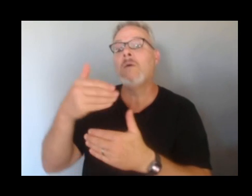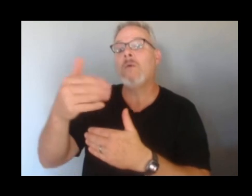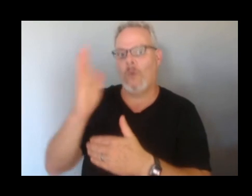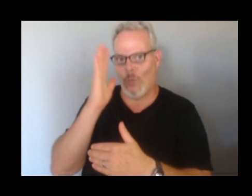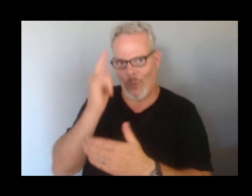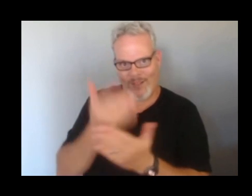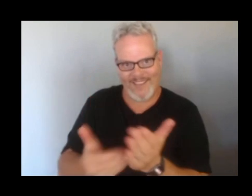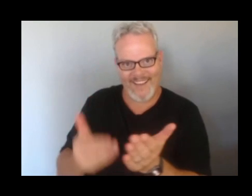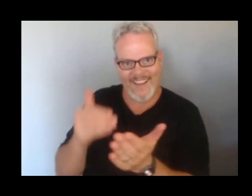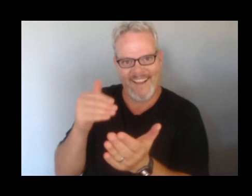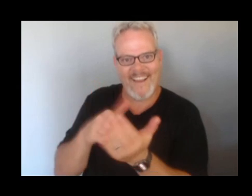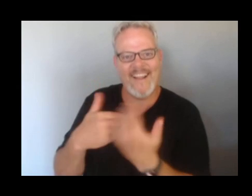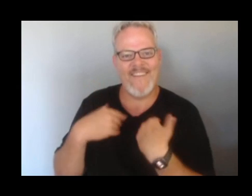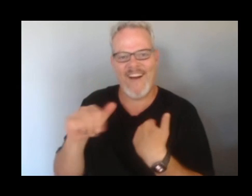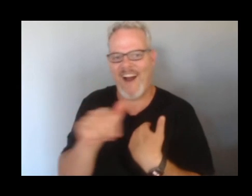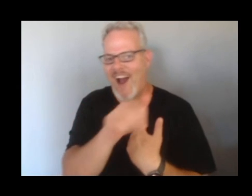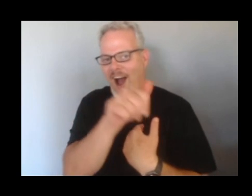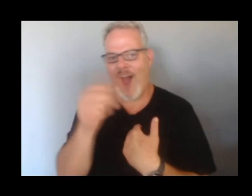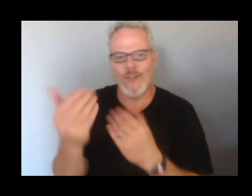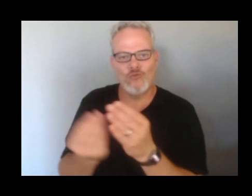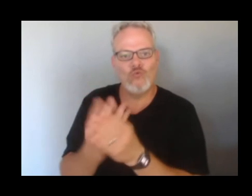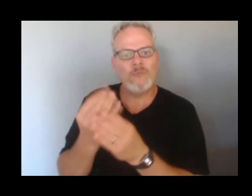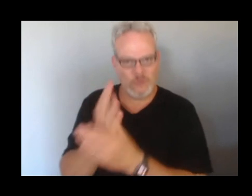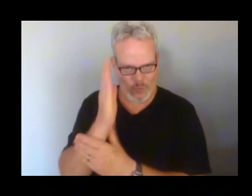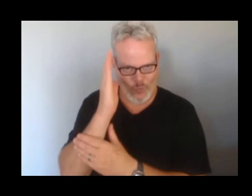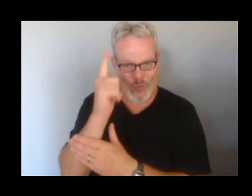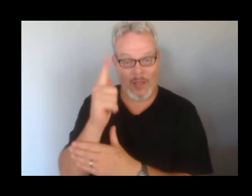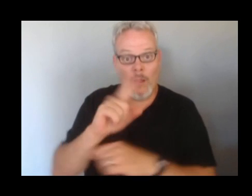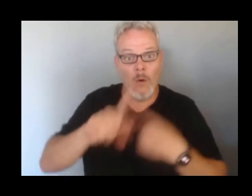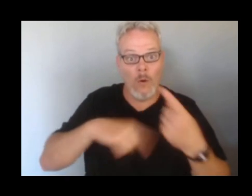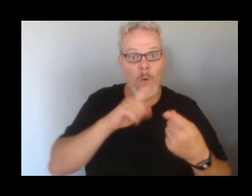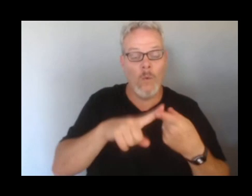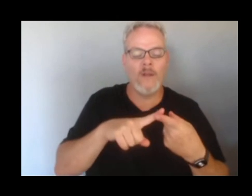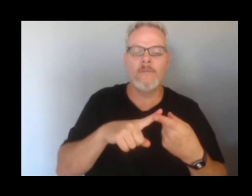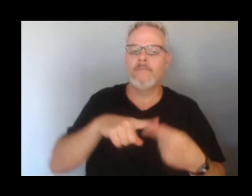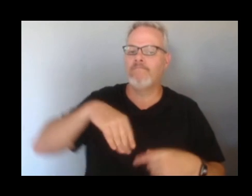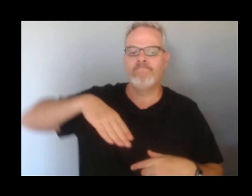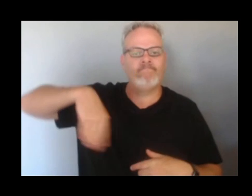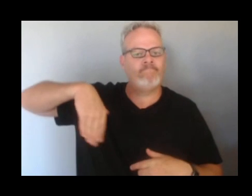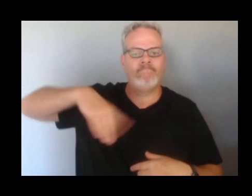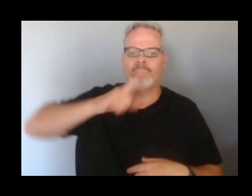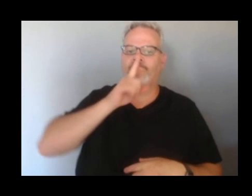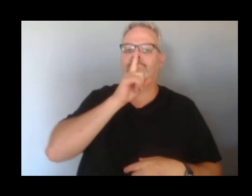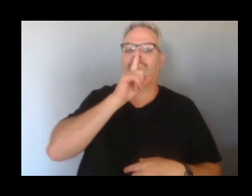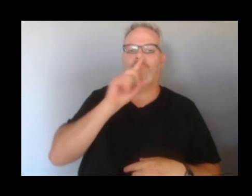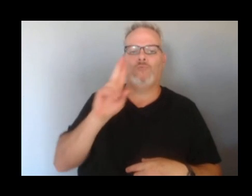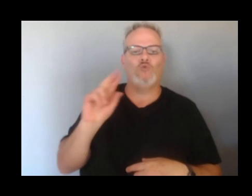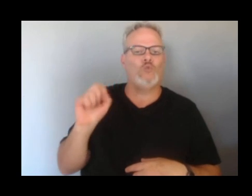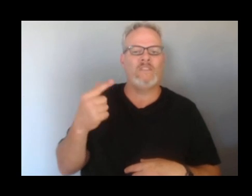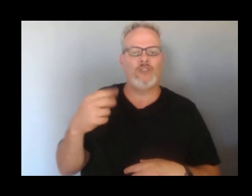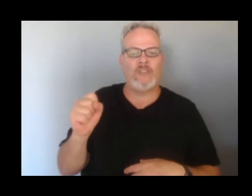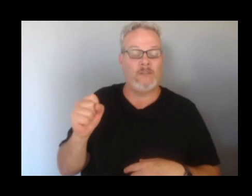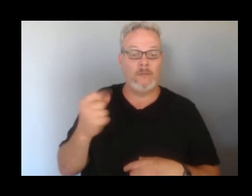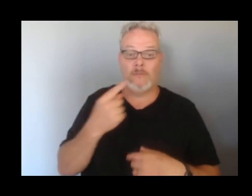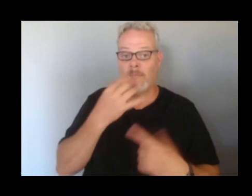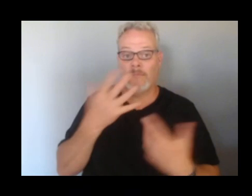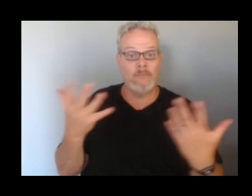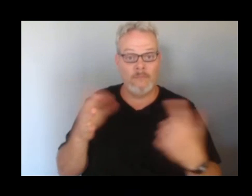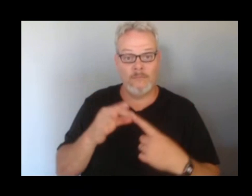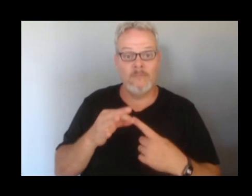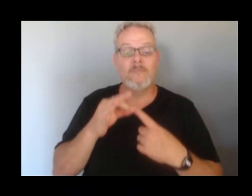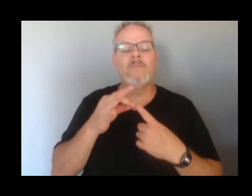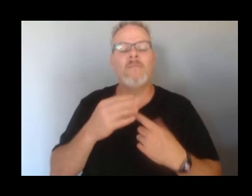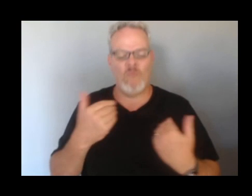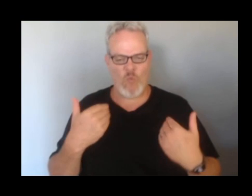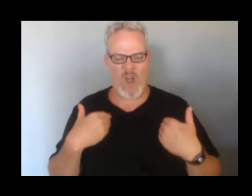So the USGS has not put out an estimated window apart from saying that we are in about this six to ten day